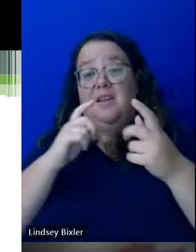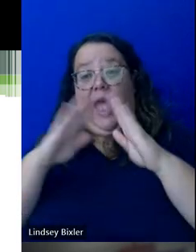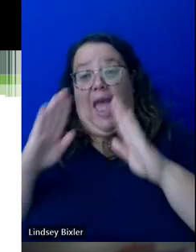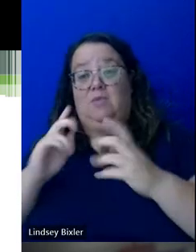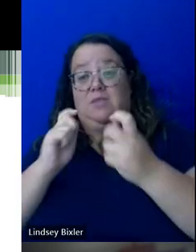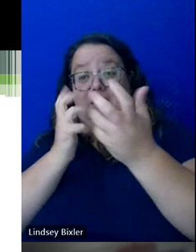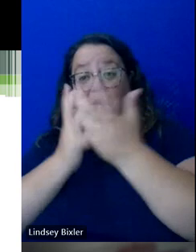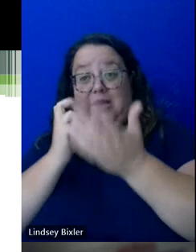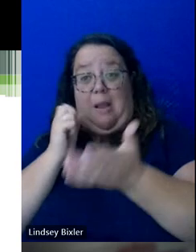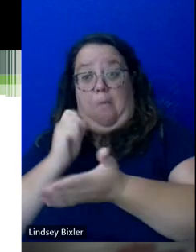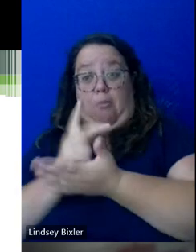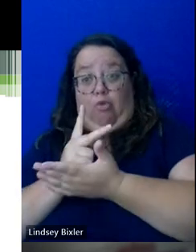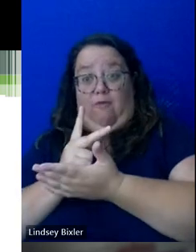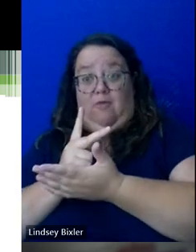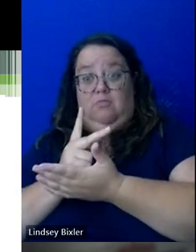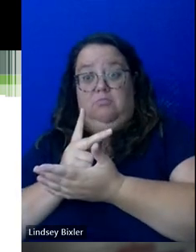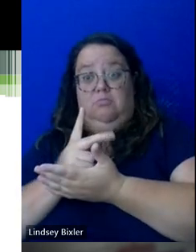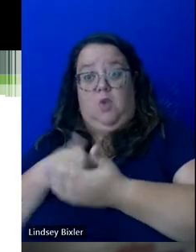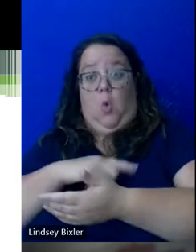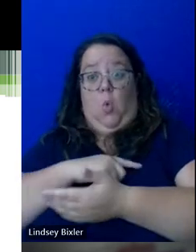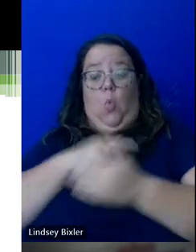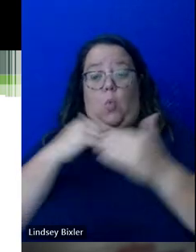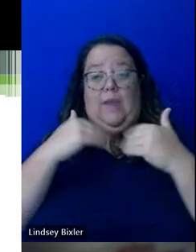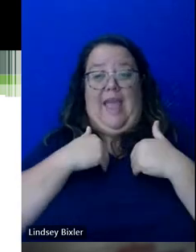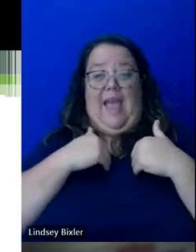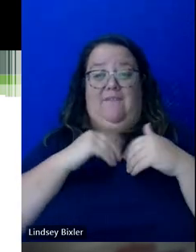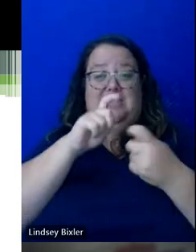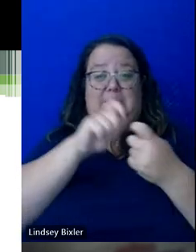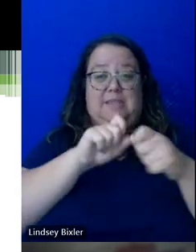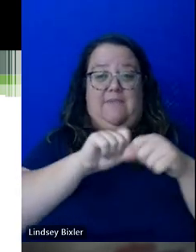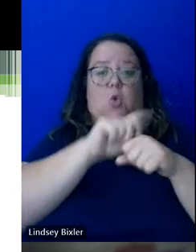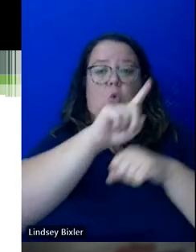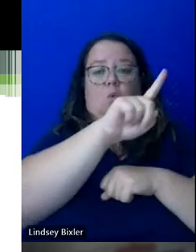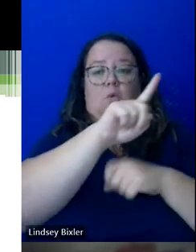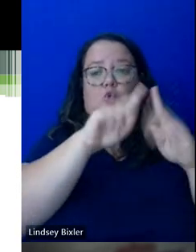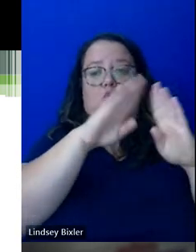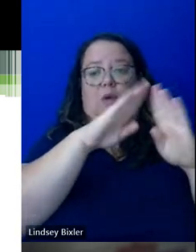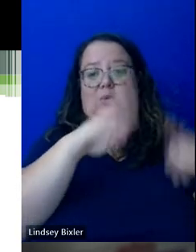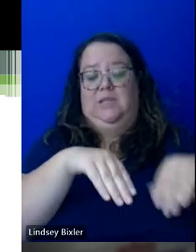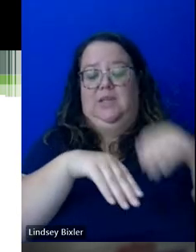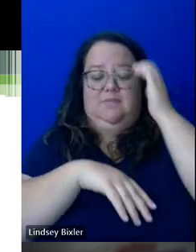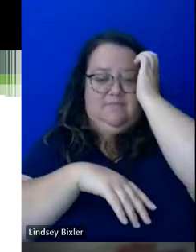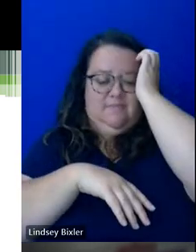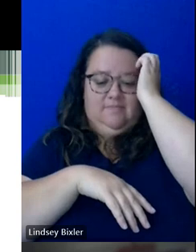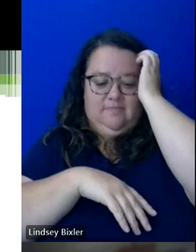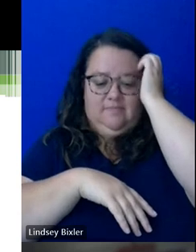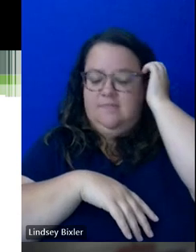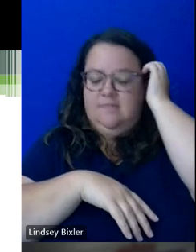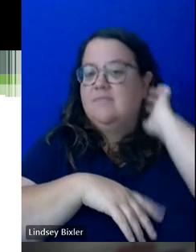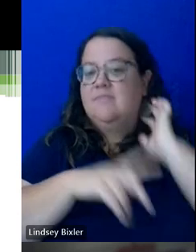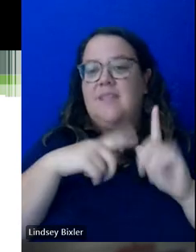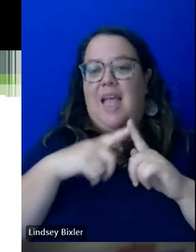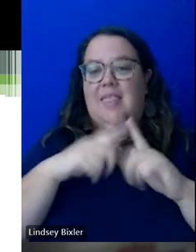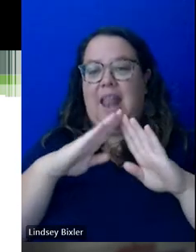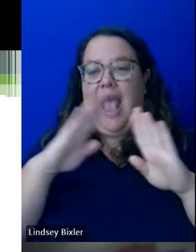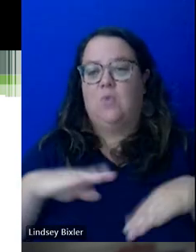we actually have a specific notice that goes to housing and then housing implements what we